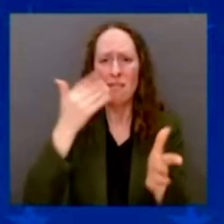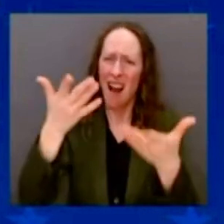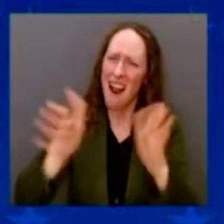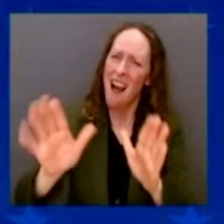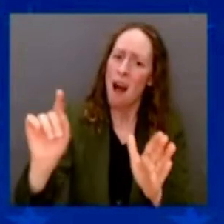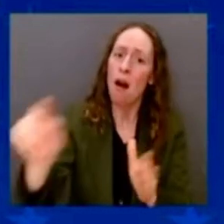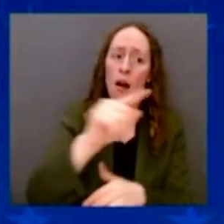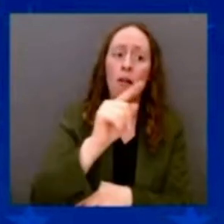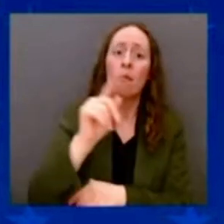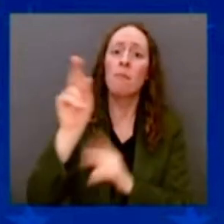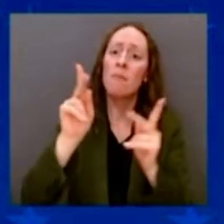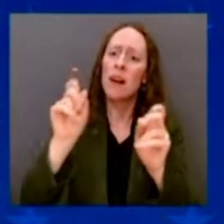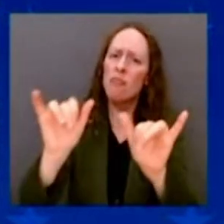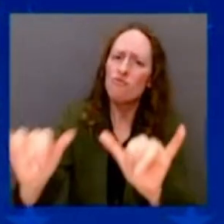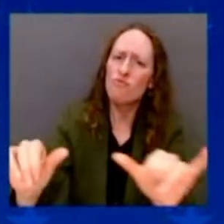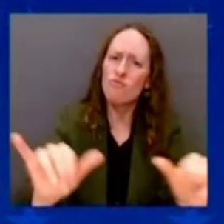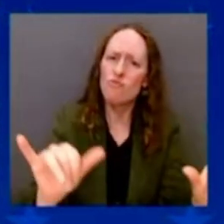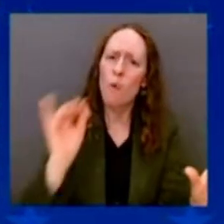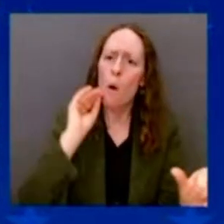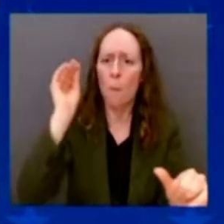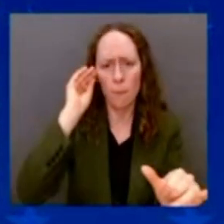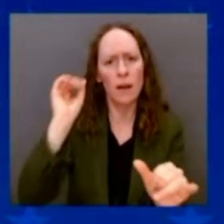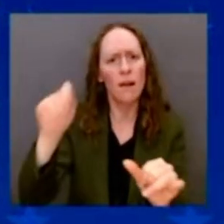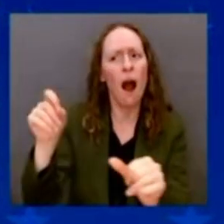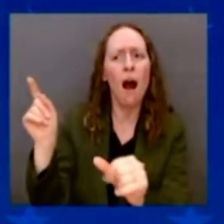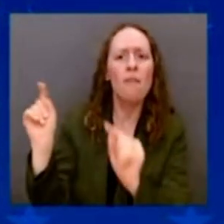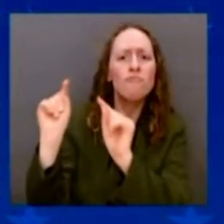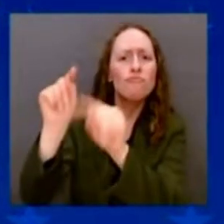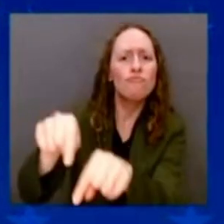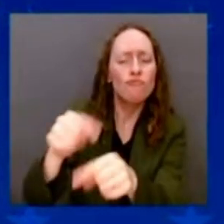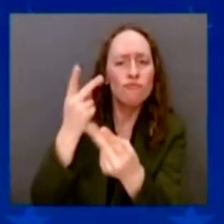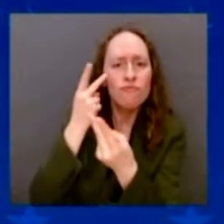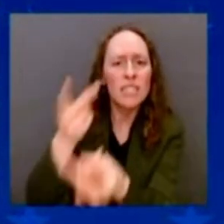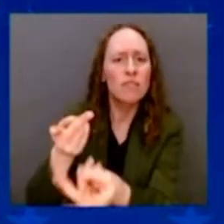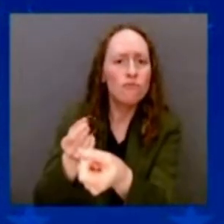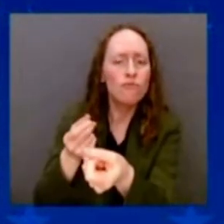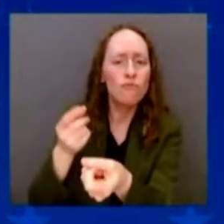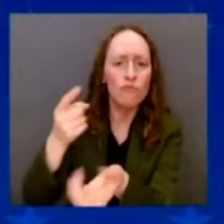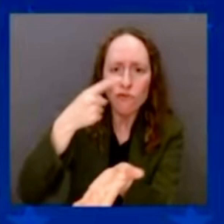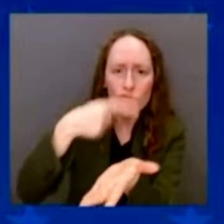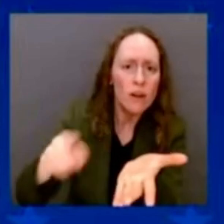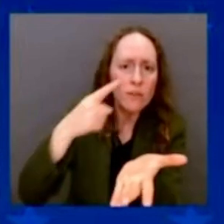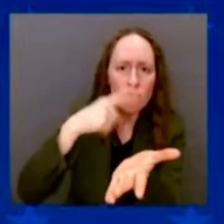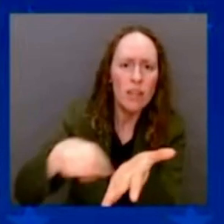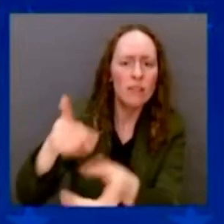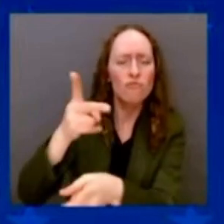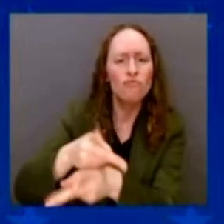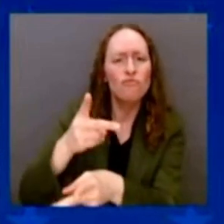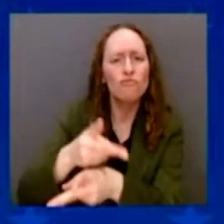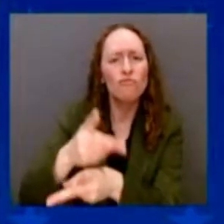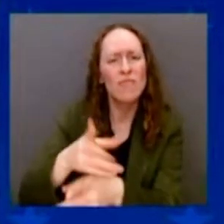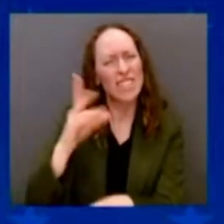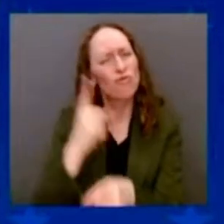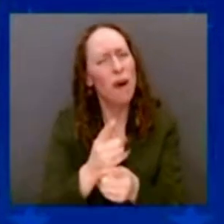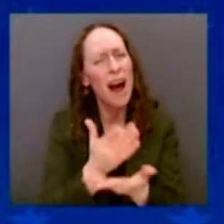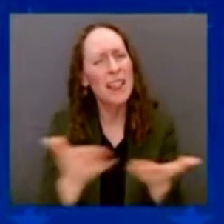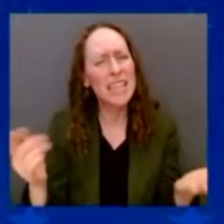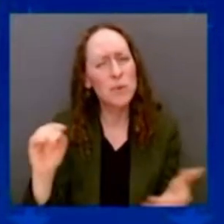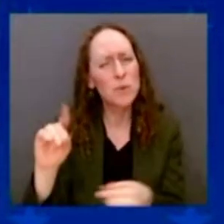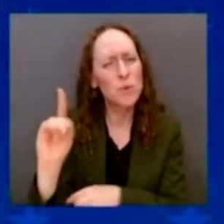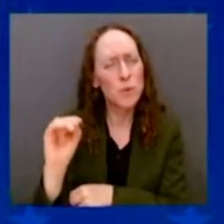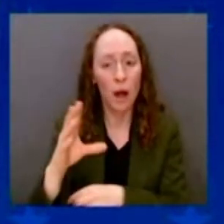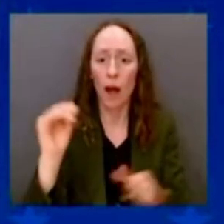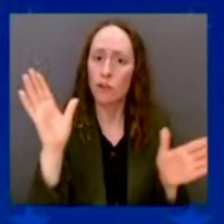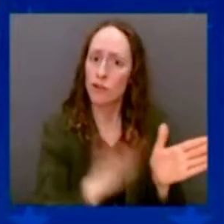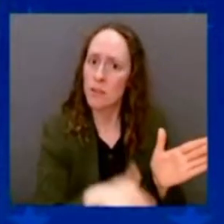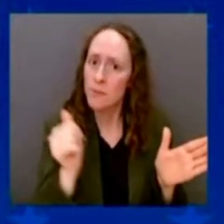It's not only the right thing to do, but it's cheaper on the taxpayer. All the things are going to help folks go